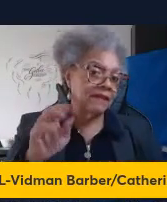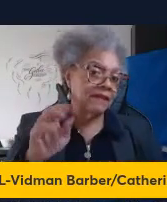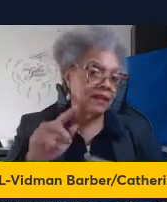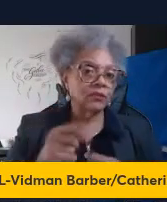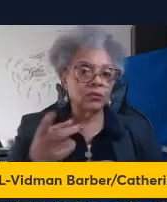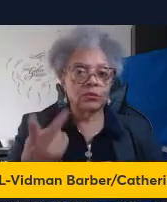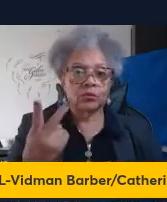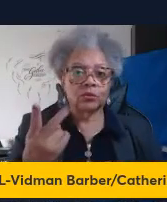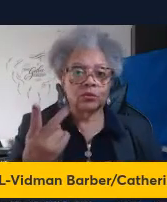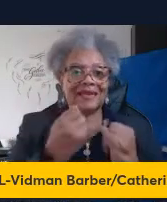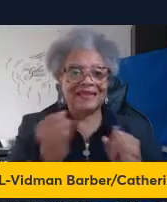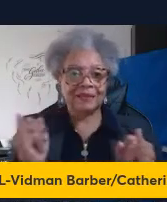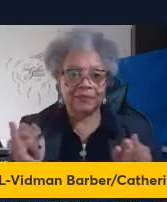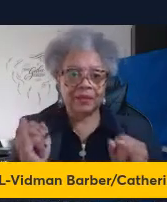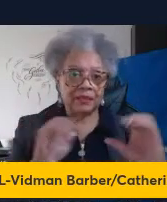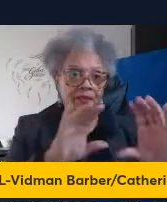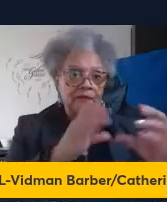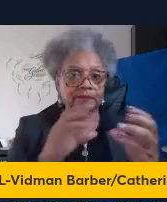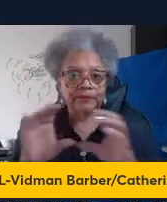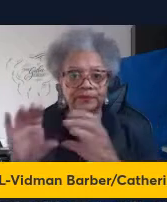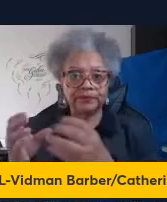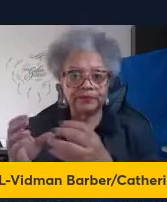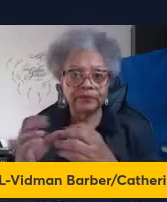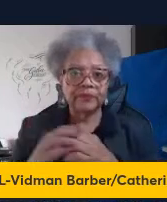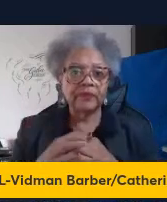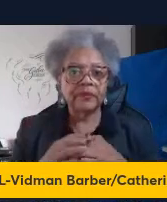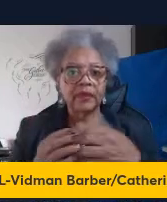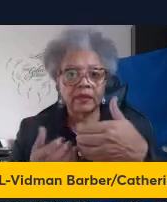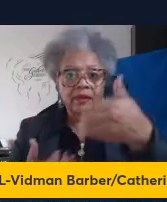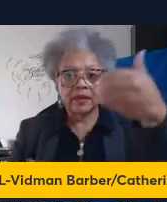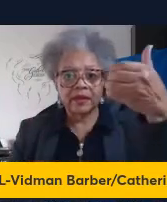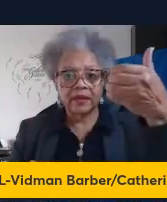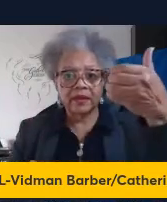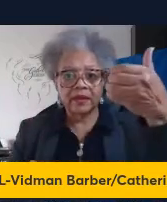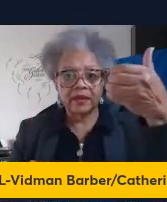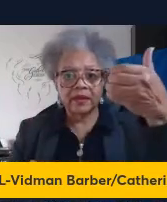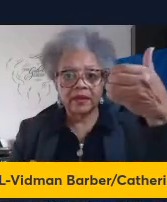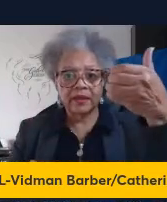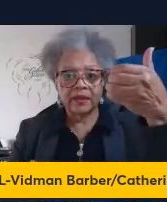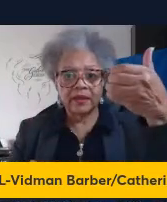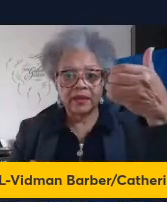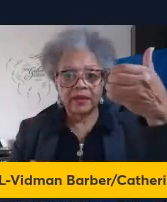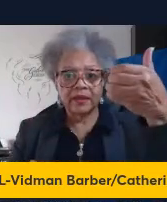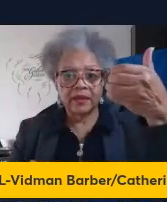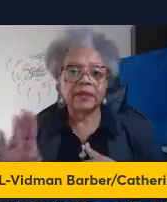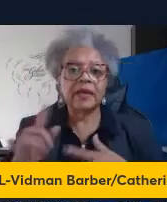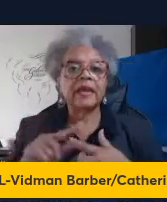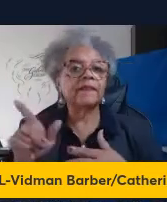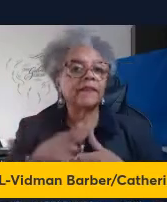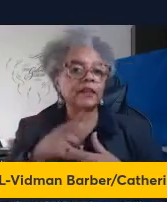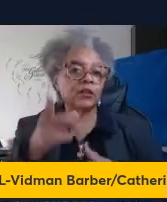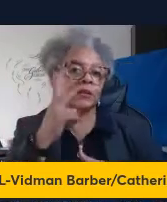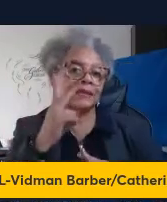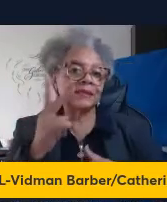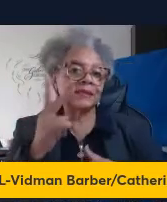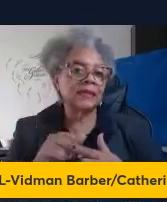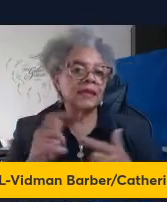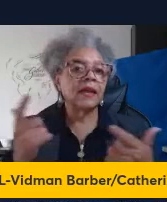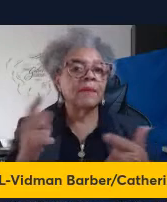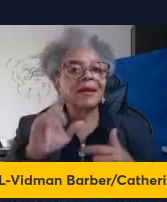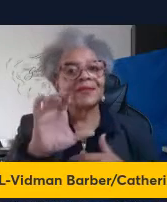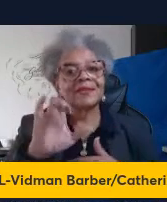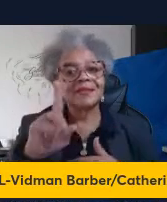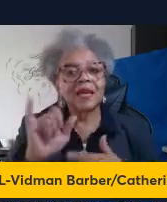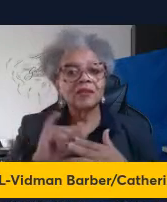cohorts, the MAD-HIV Brain Break and the Women's Interagency HIV Study. And you can see a large number of these cells